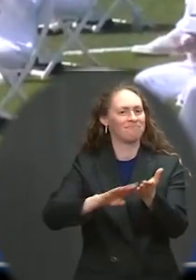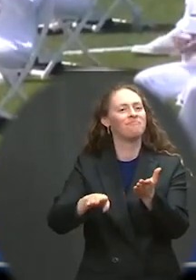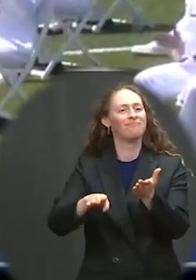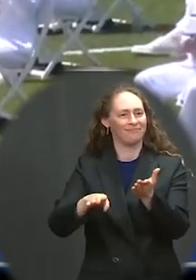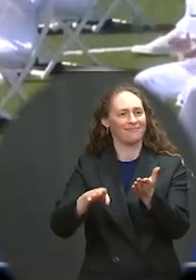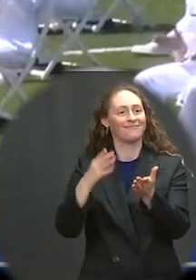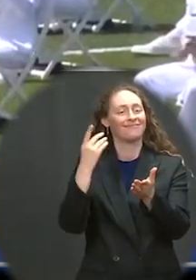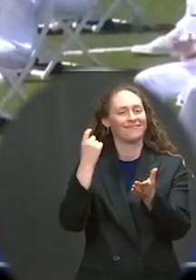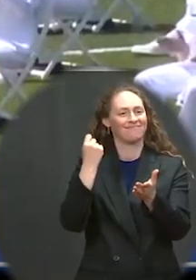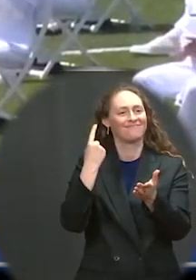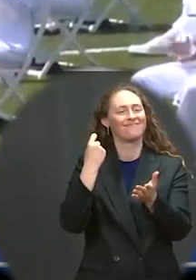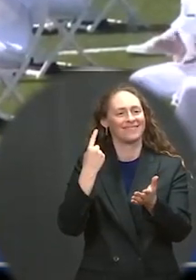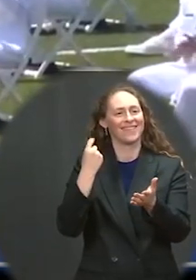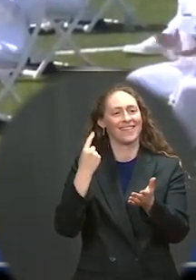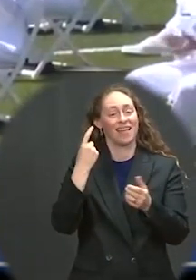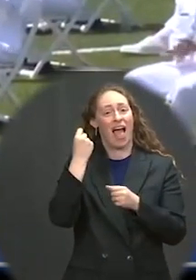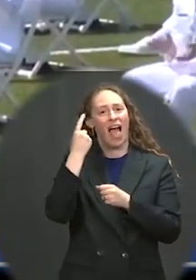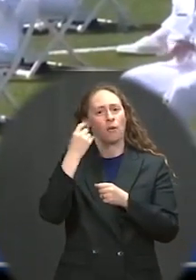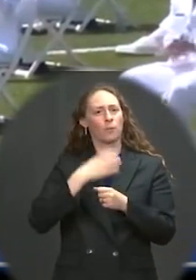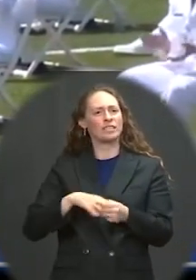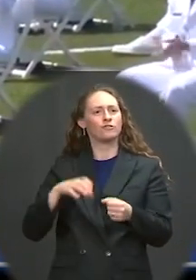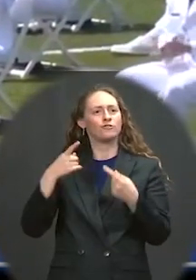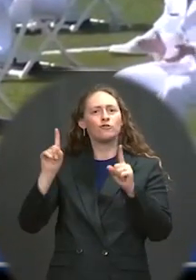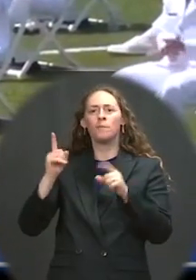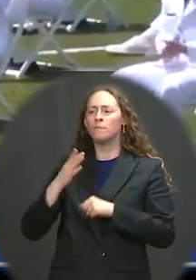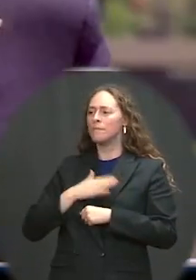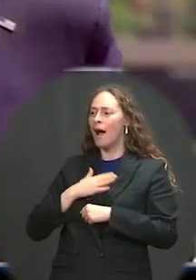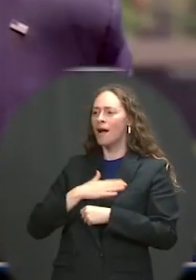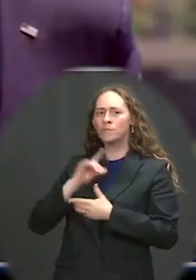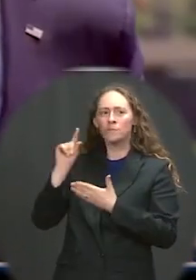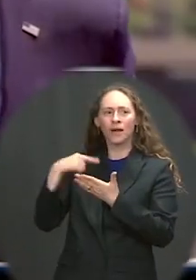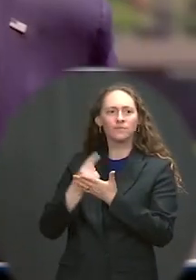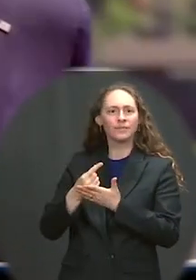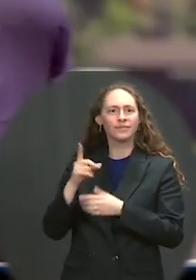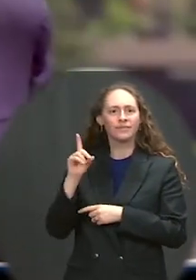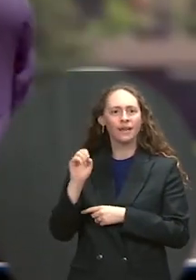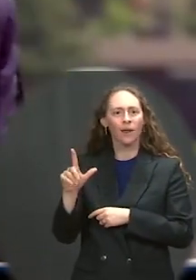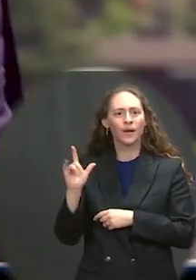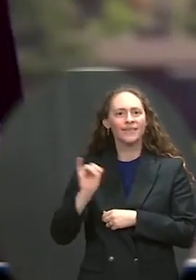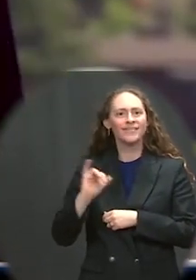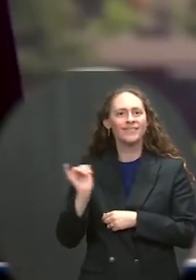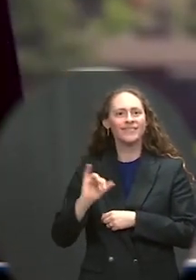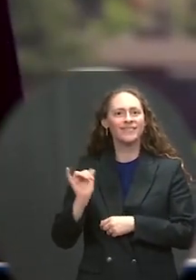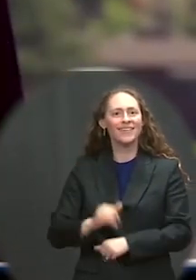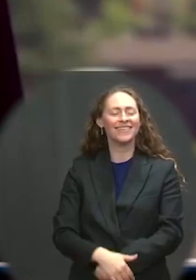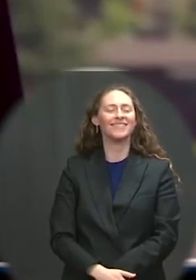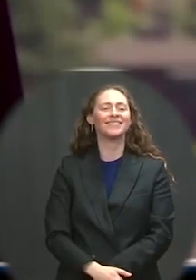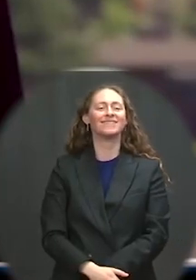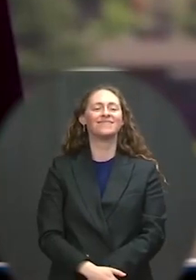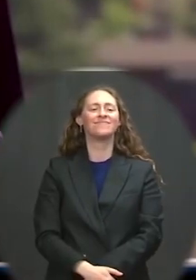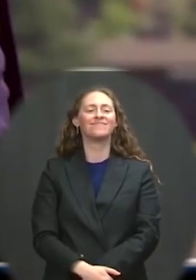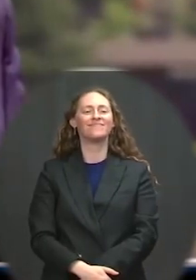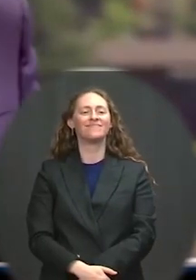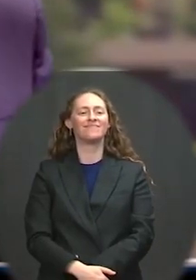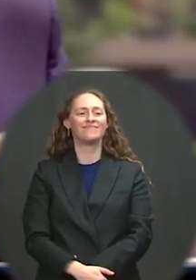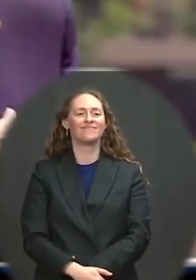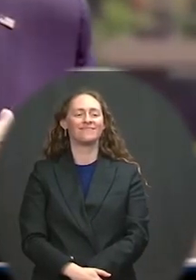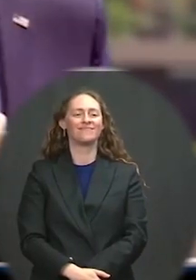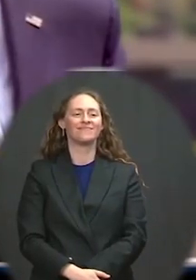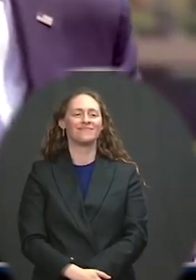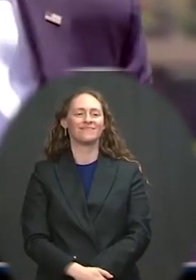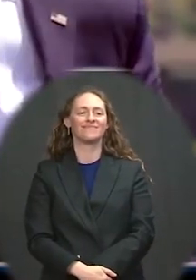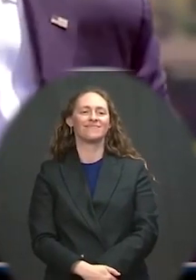— from the University of Delaware, because I need, as we say in my faith, I needed absolution.